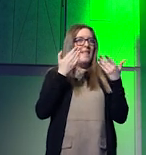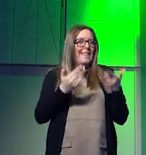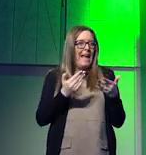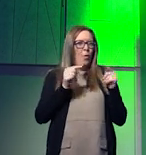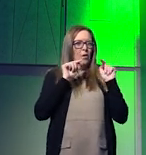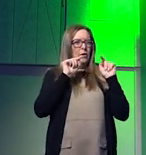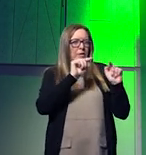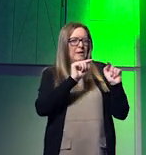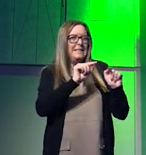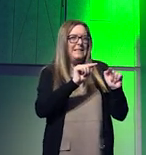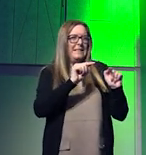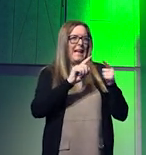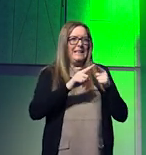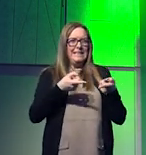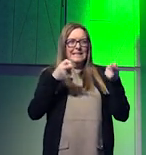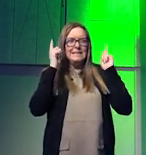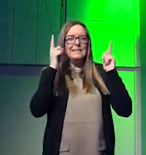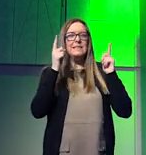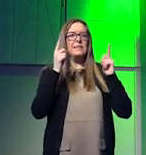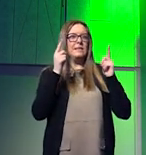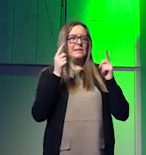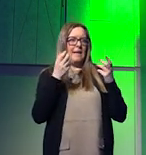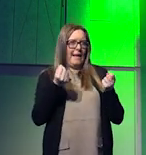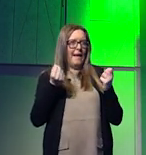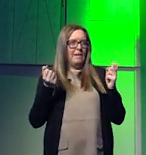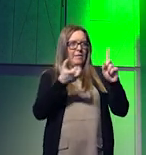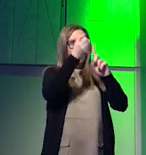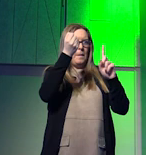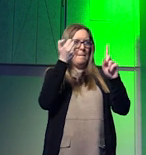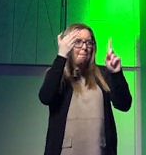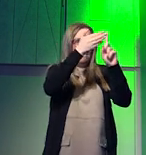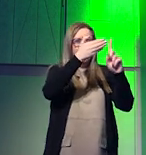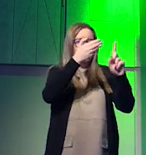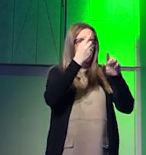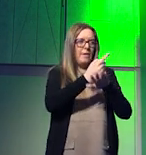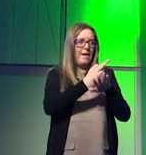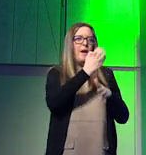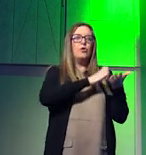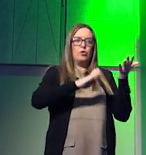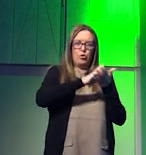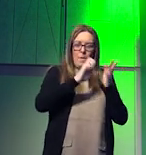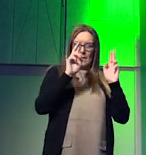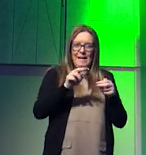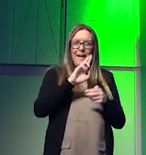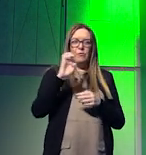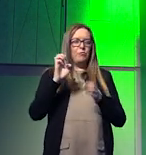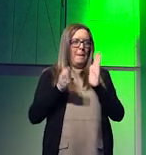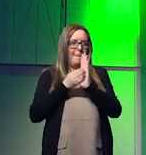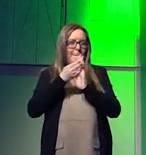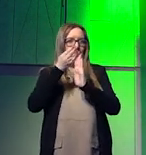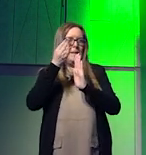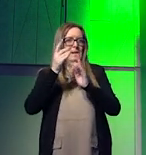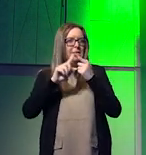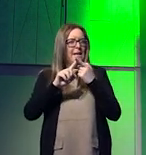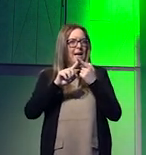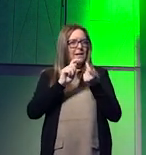greater fragmentation potential. Europe has a specific role in trying to make sure that we can rebuild those interdependencies for